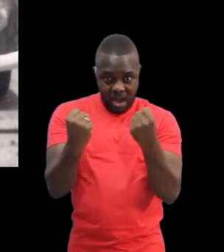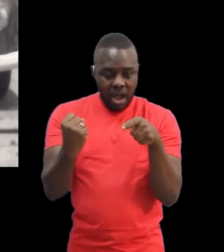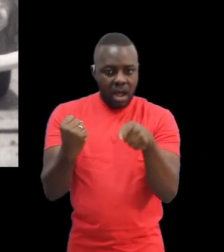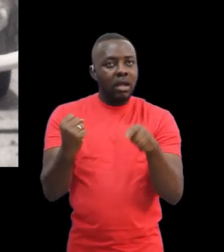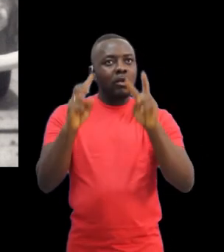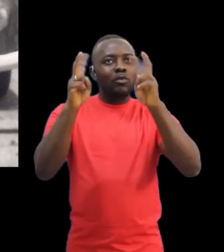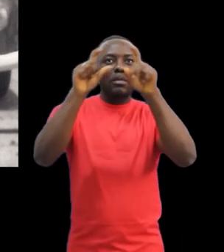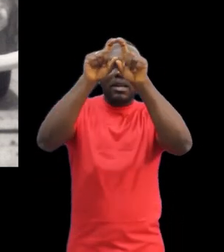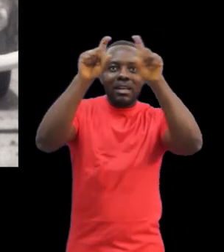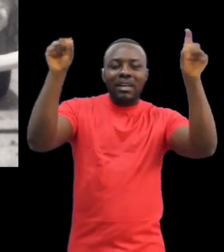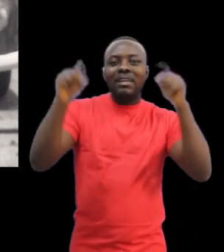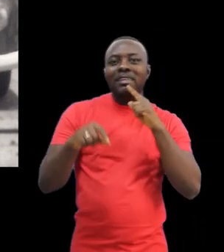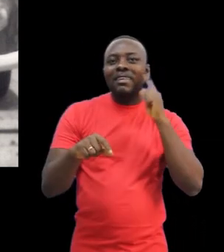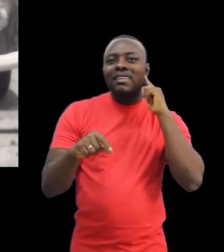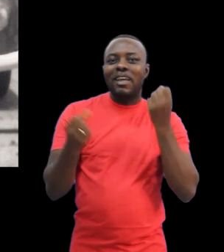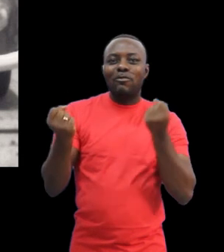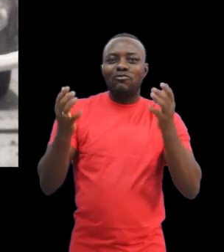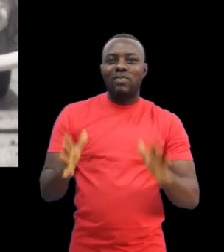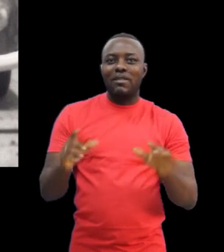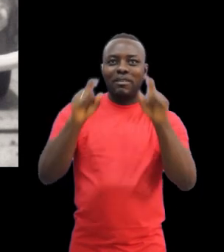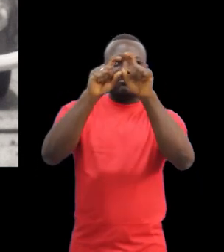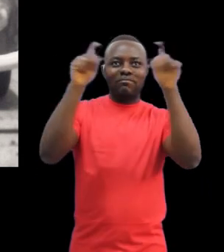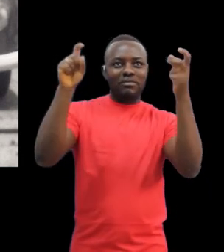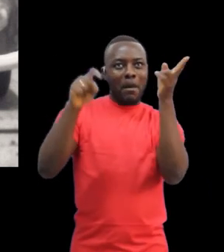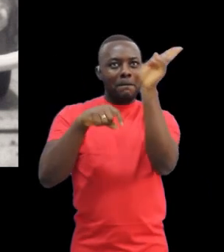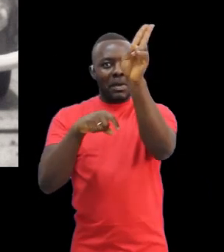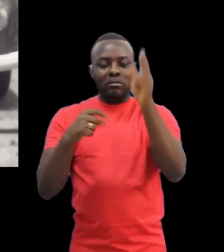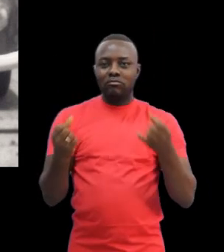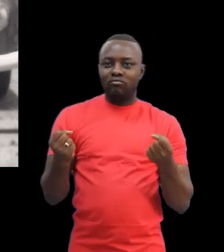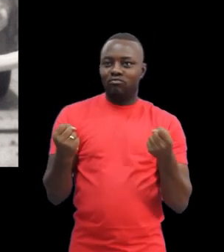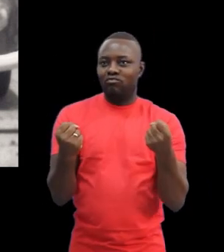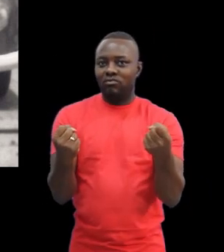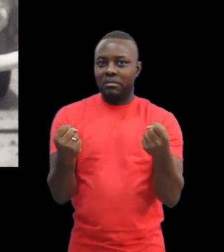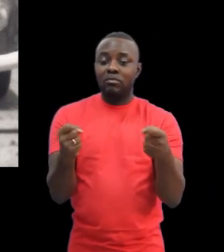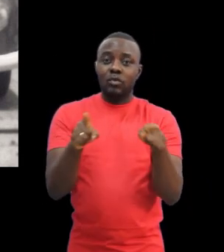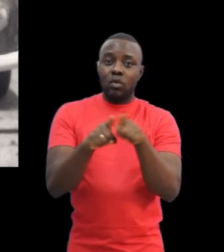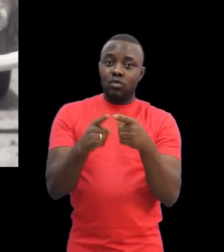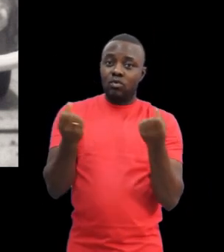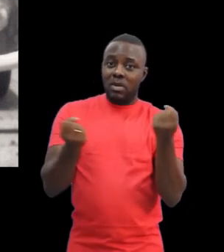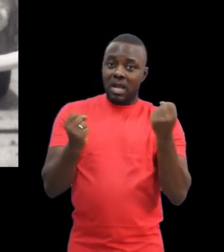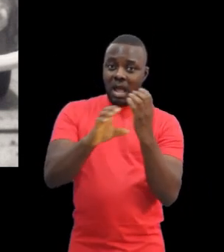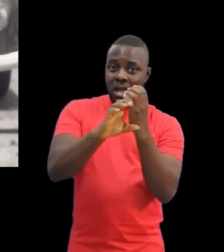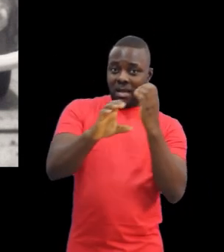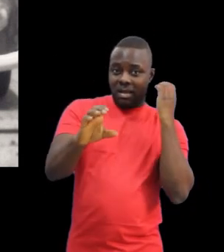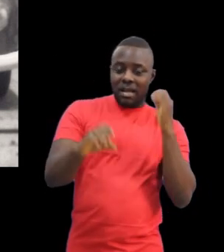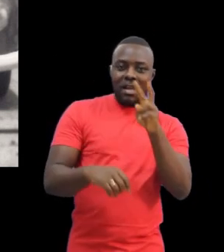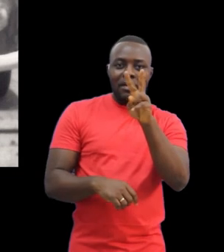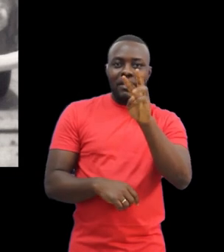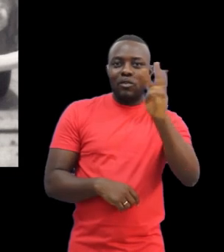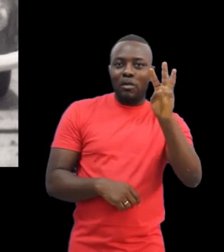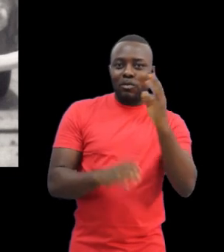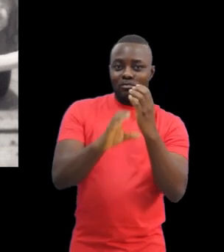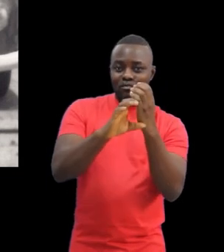He would often overland these journeys in his trademark VW van, which he drove with deaf passengers. He placed